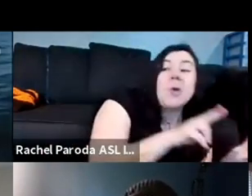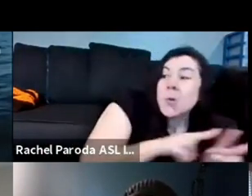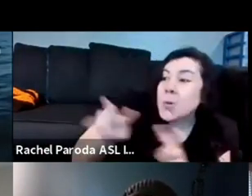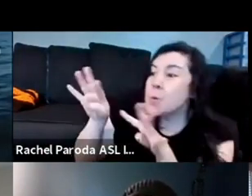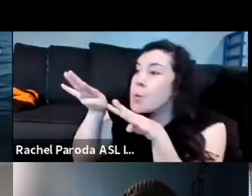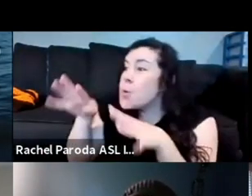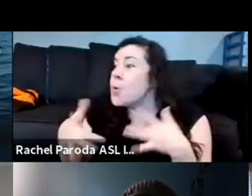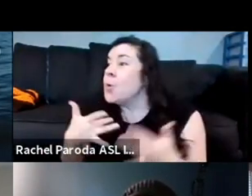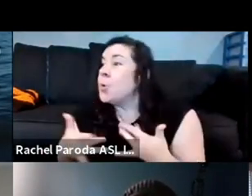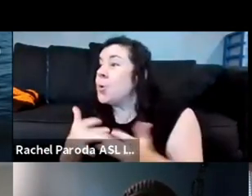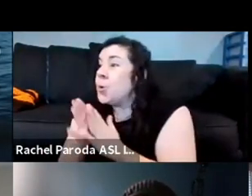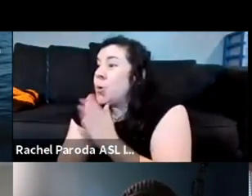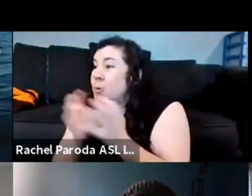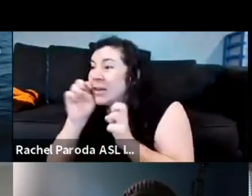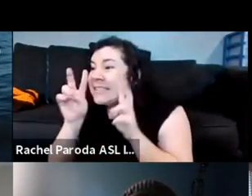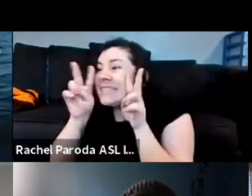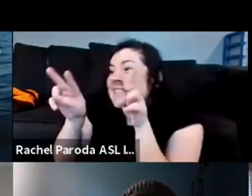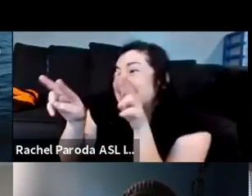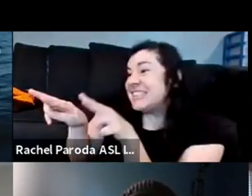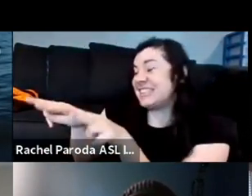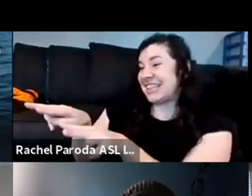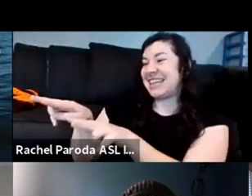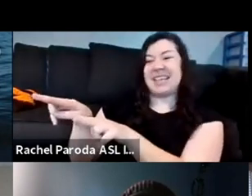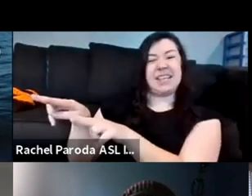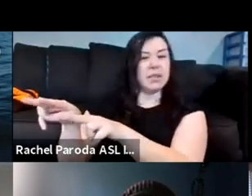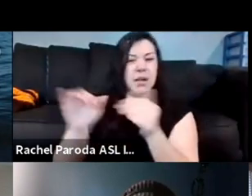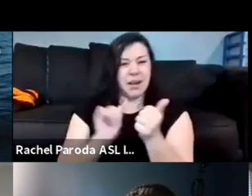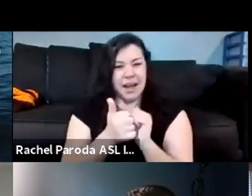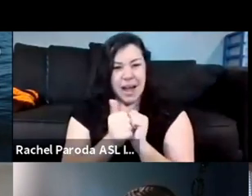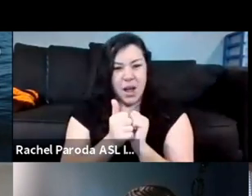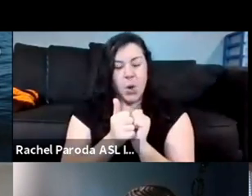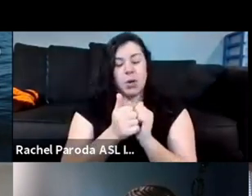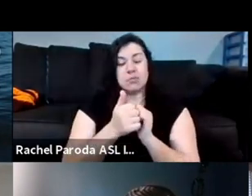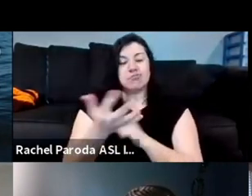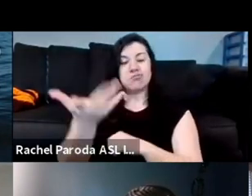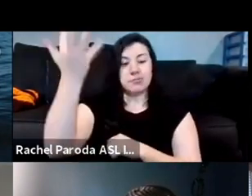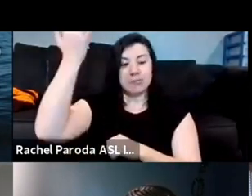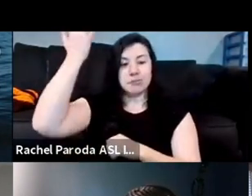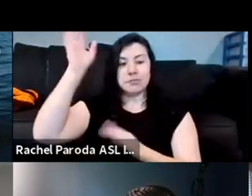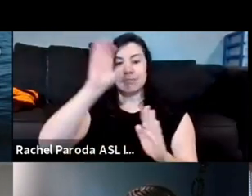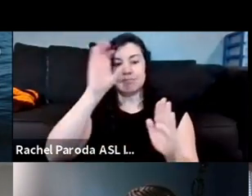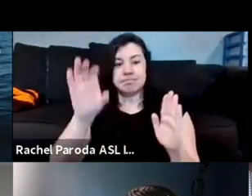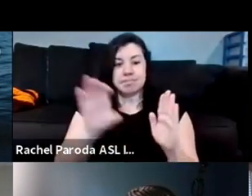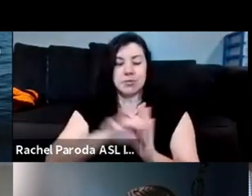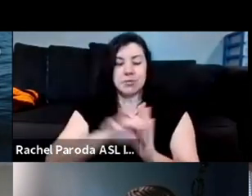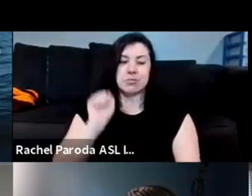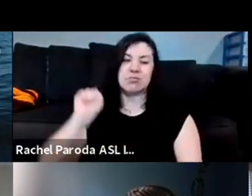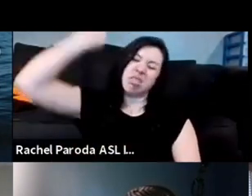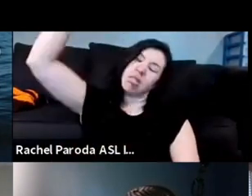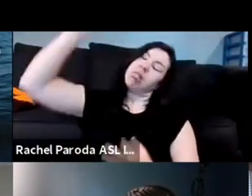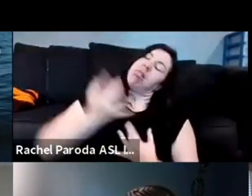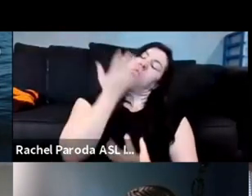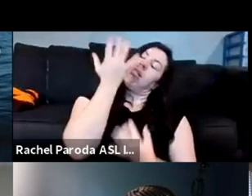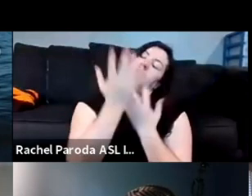expectation of that spectatorial violence either through lynching photographs or the circulation of george floyd's death